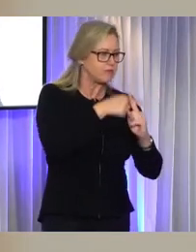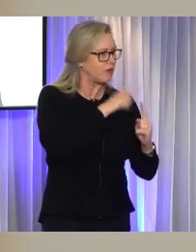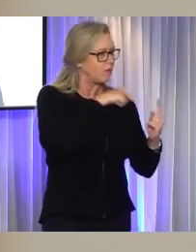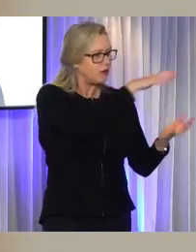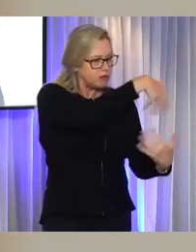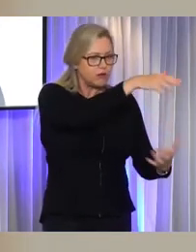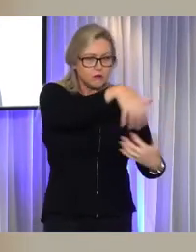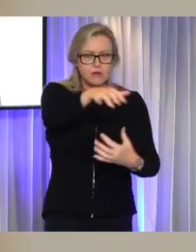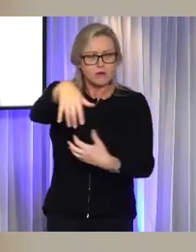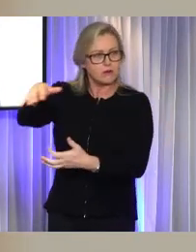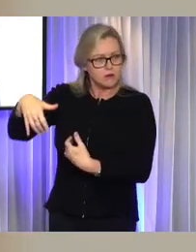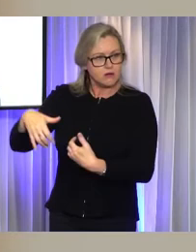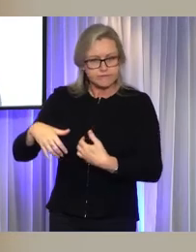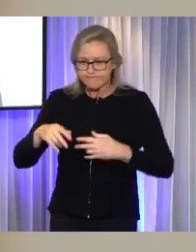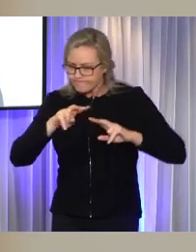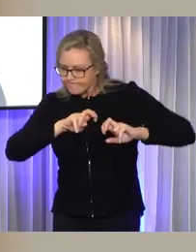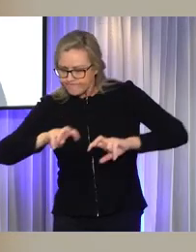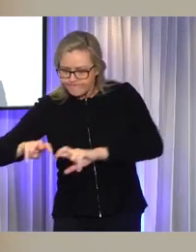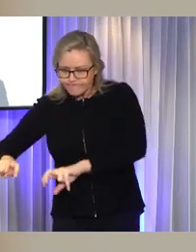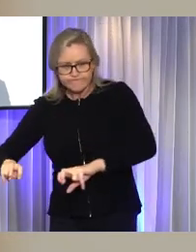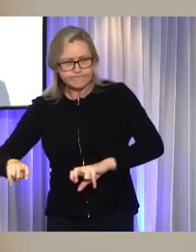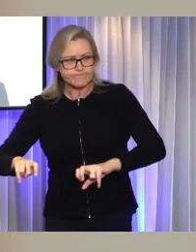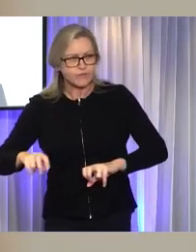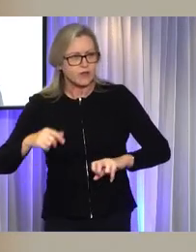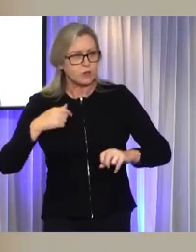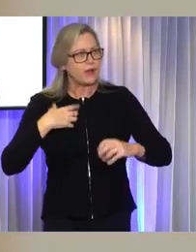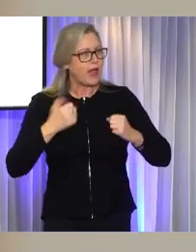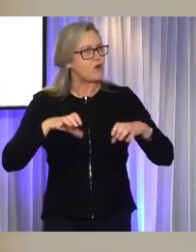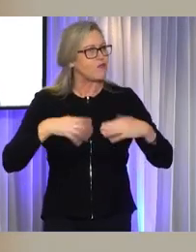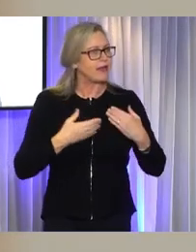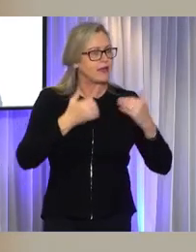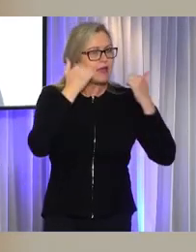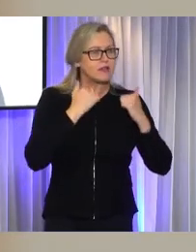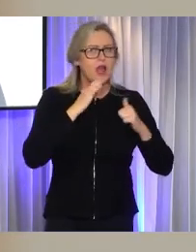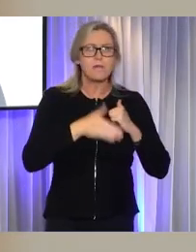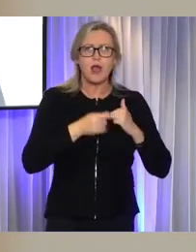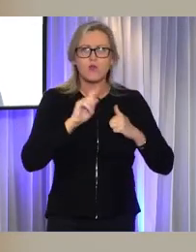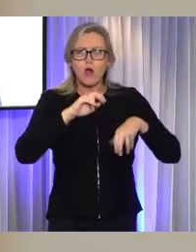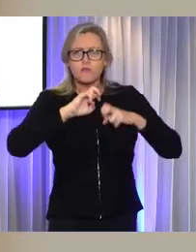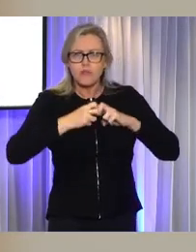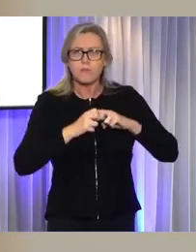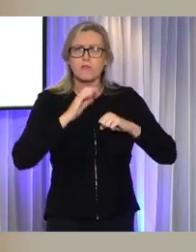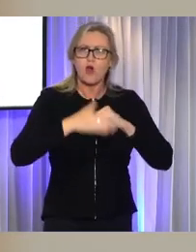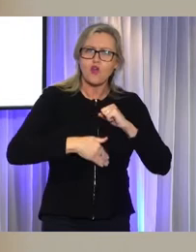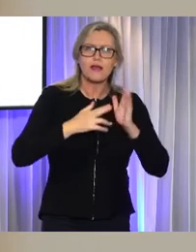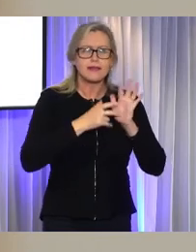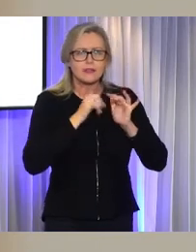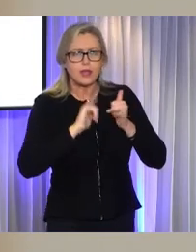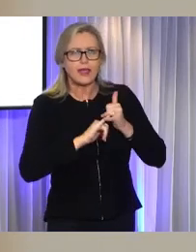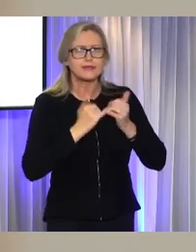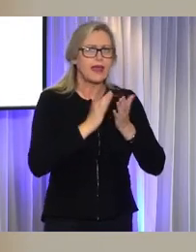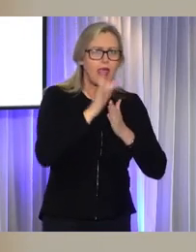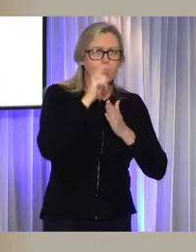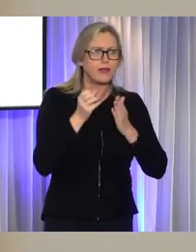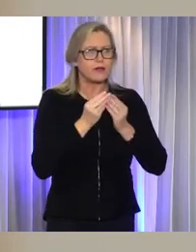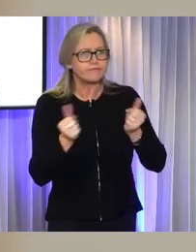the shelf gathering dust. We'll use the existing evidence about the scheme's problems and its potential solutions. It'll be led